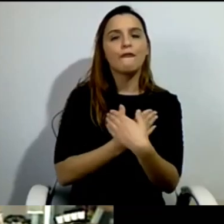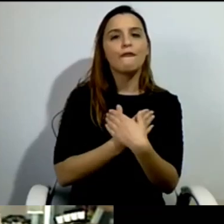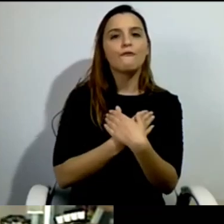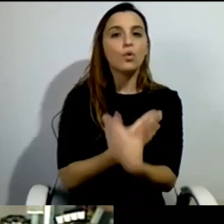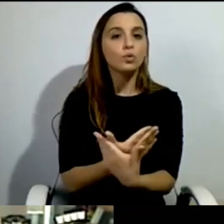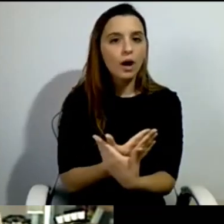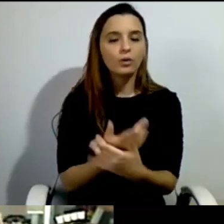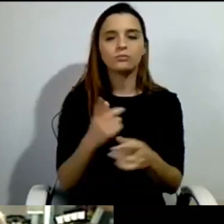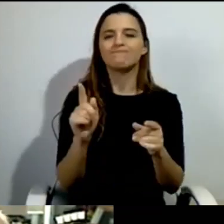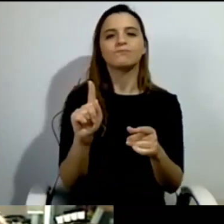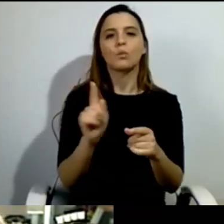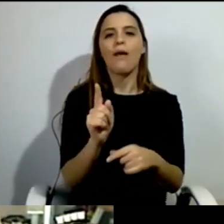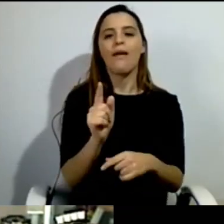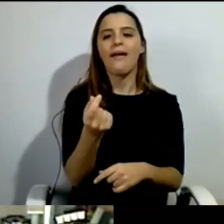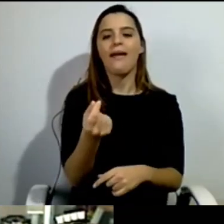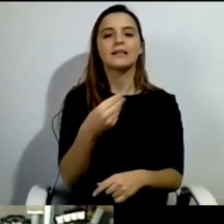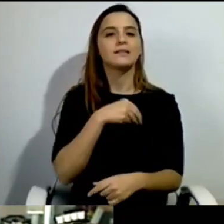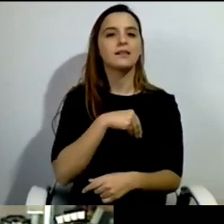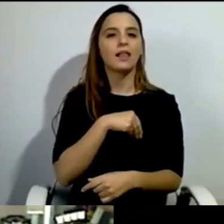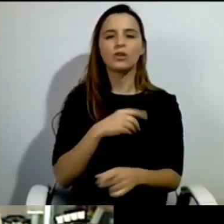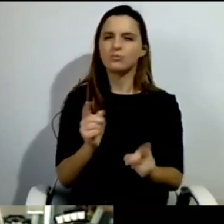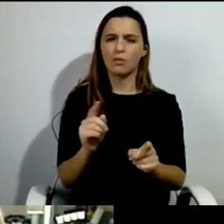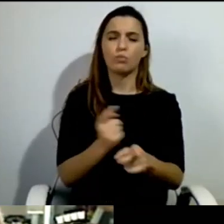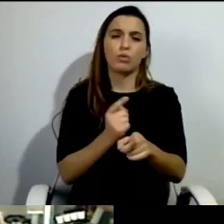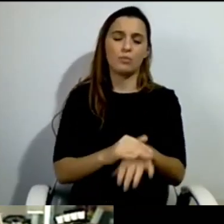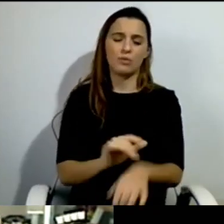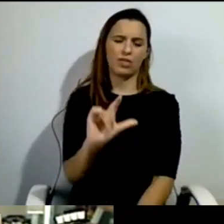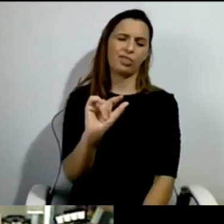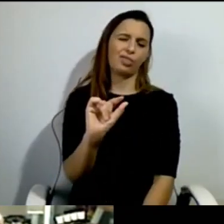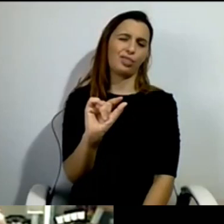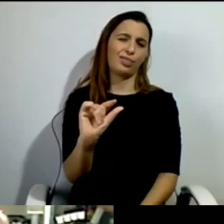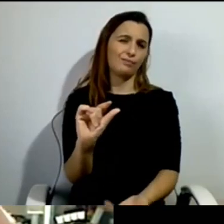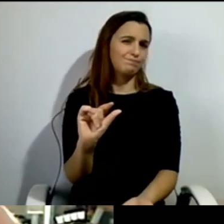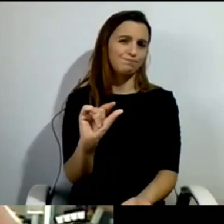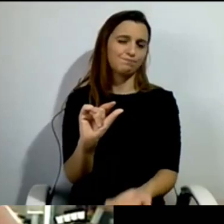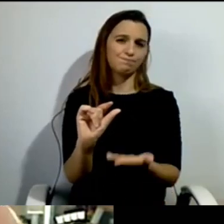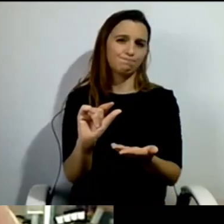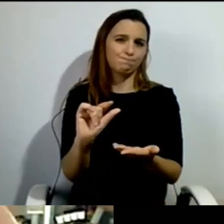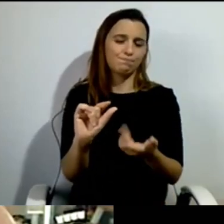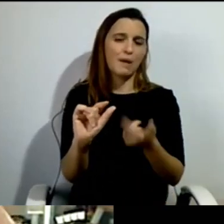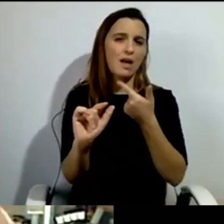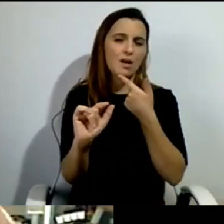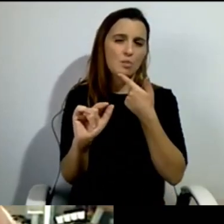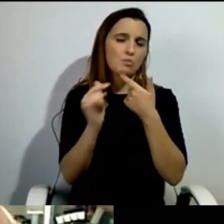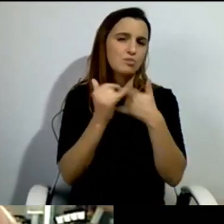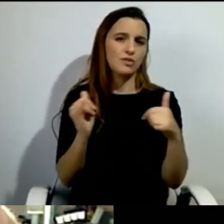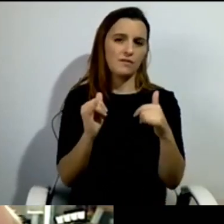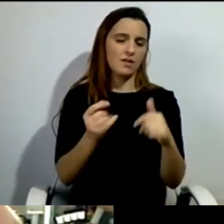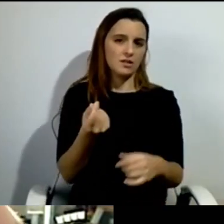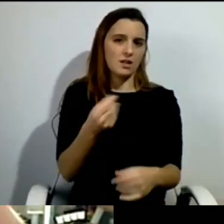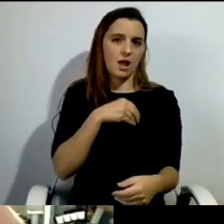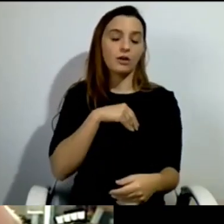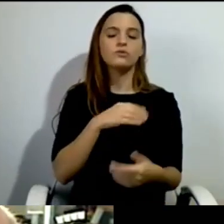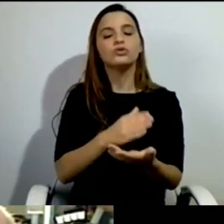small, but to give a certain amount of money or whatever present. And this